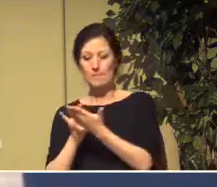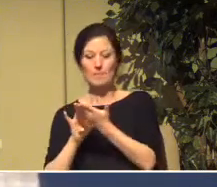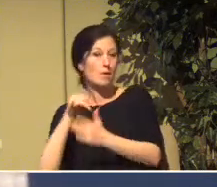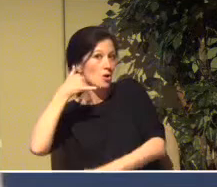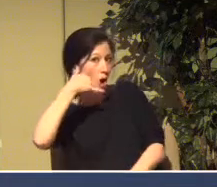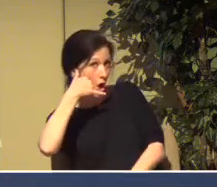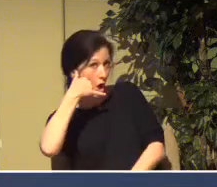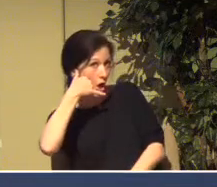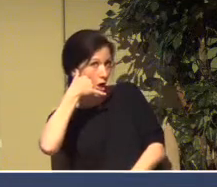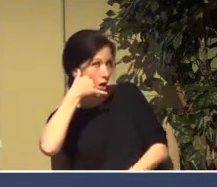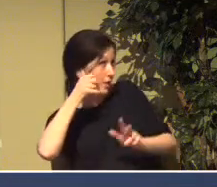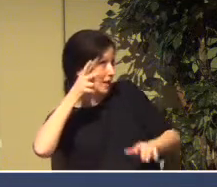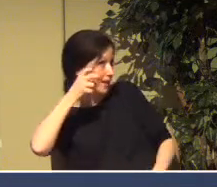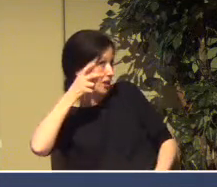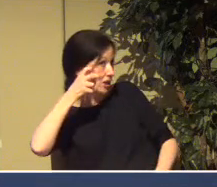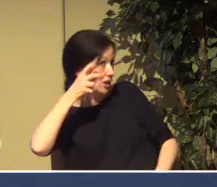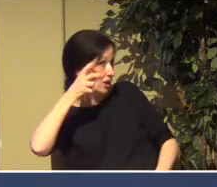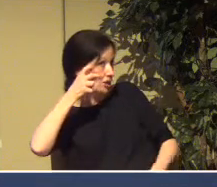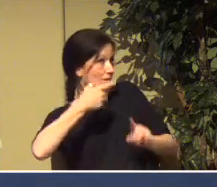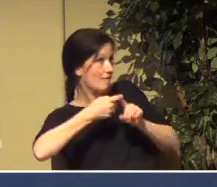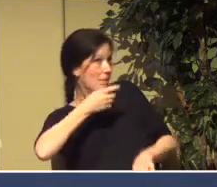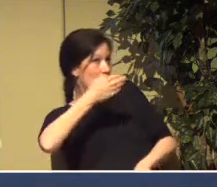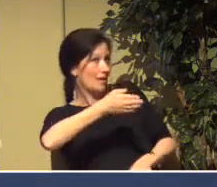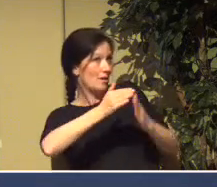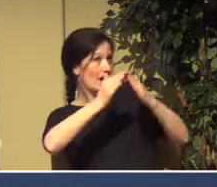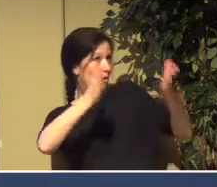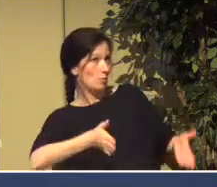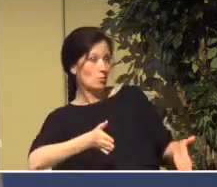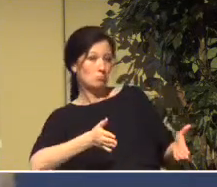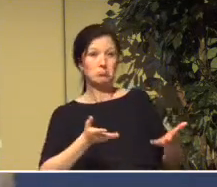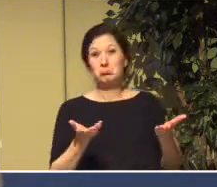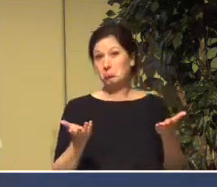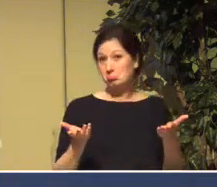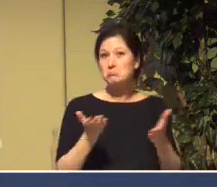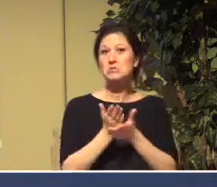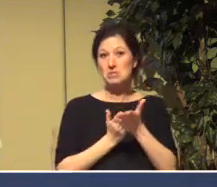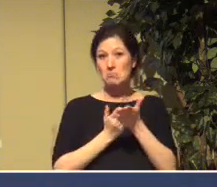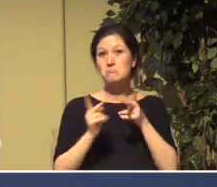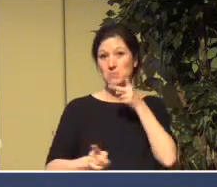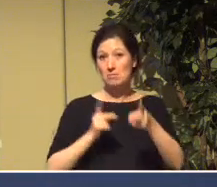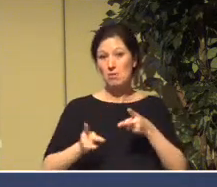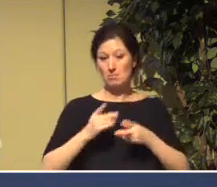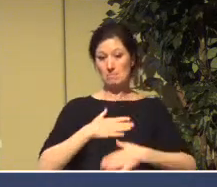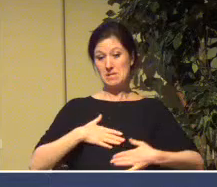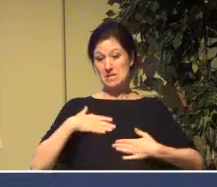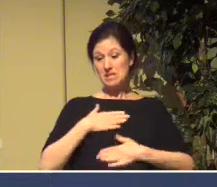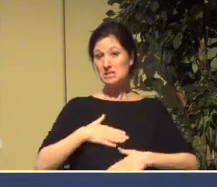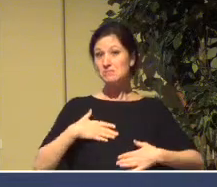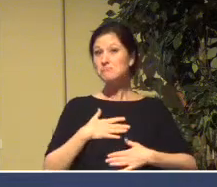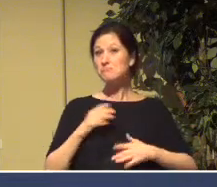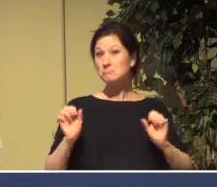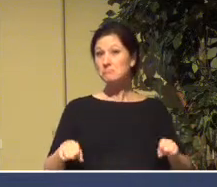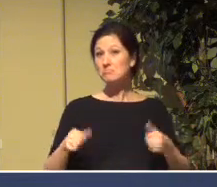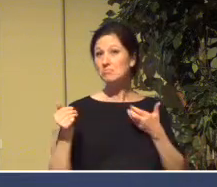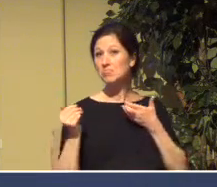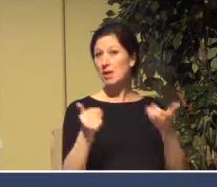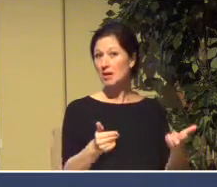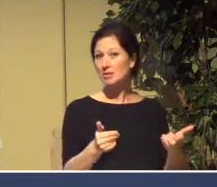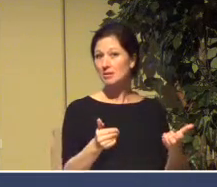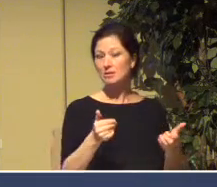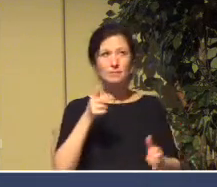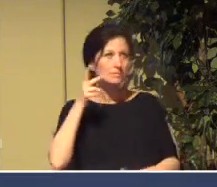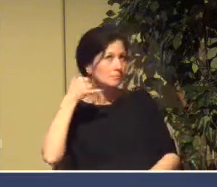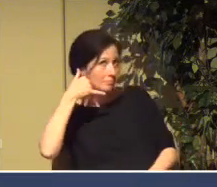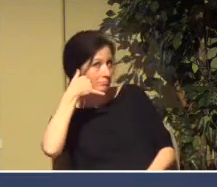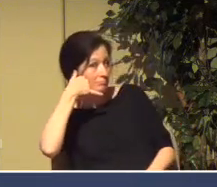interactions with that family. And I know some people are quite pleased to be able to do that. There are